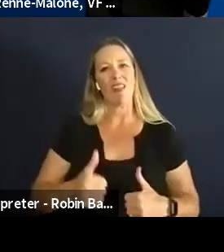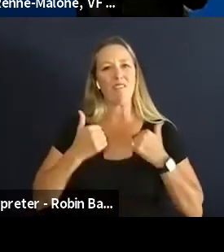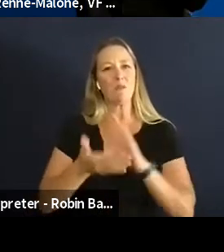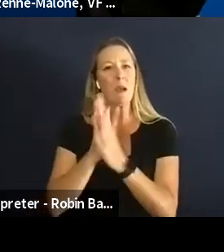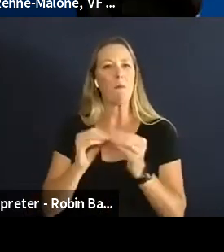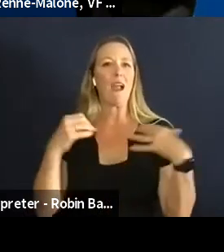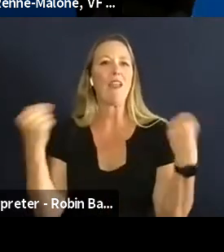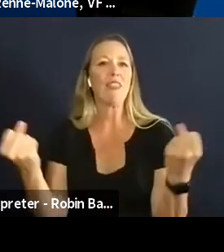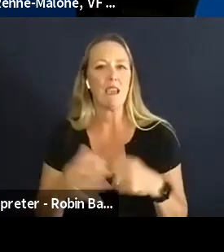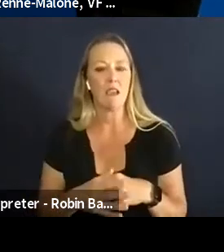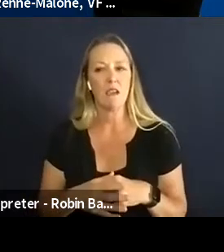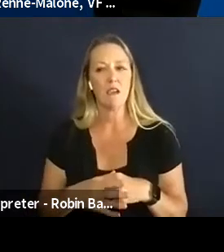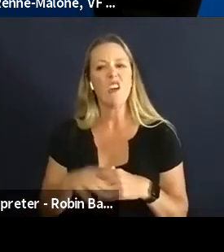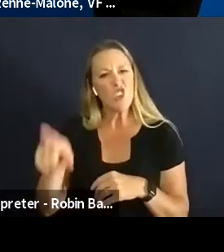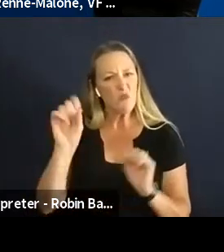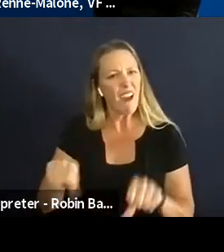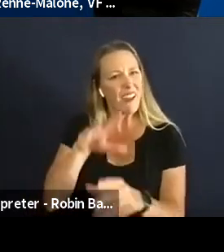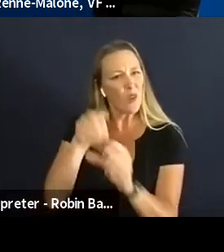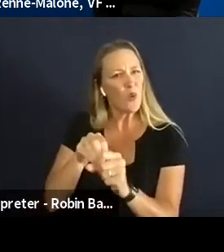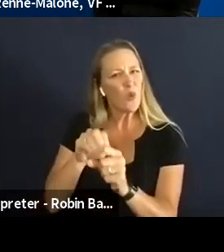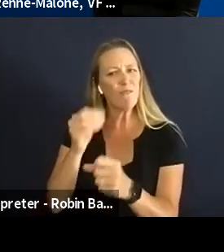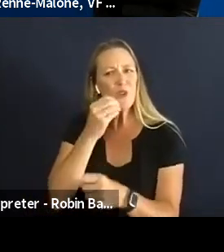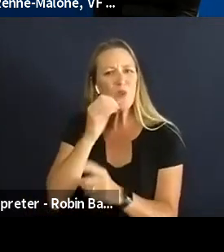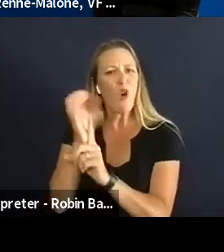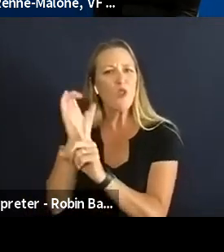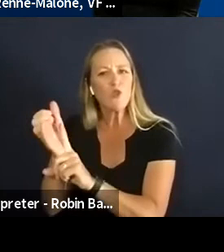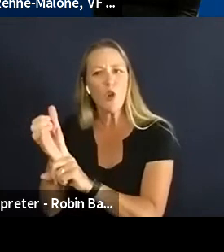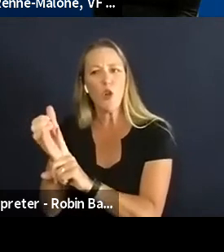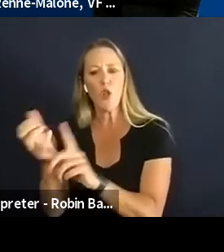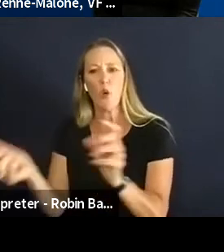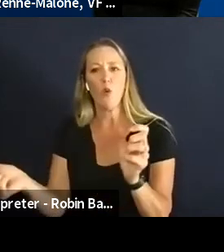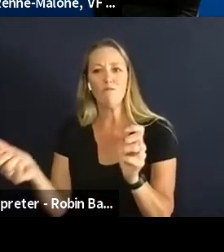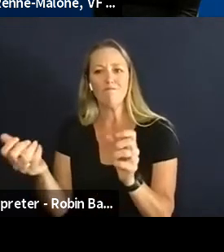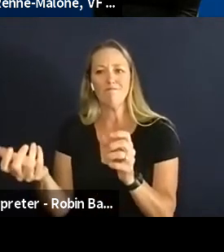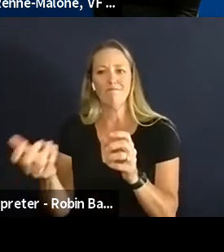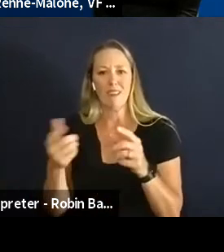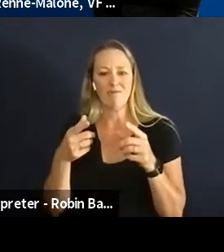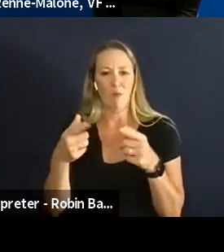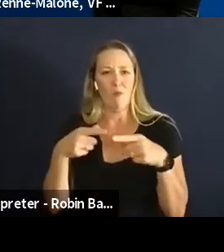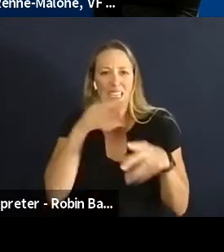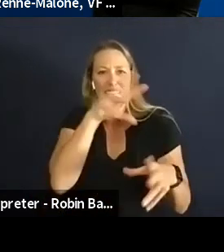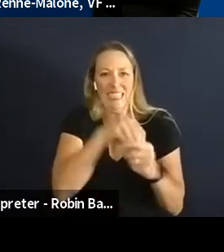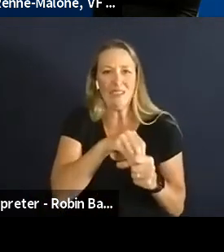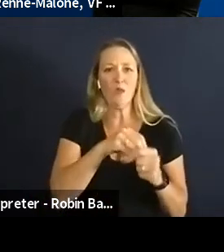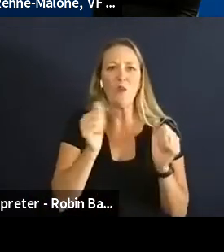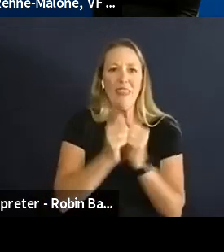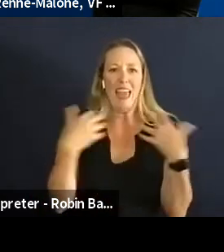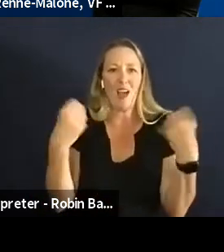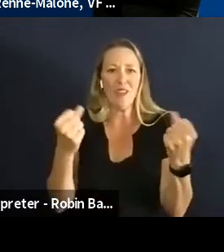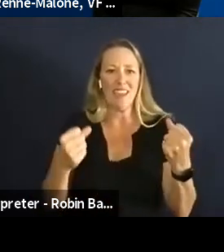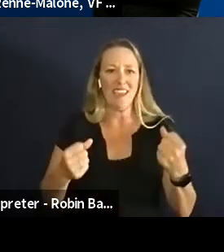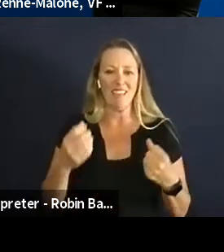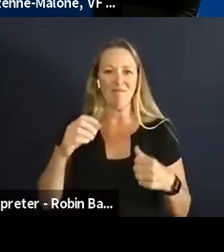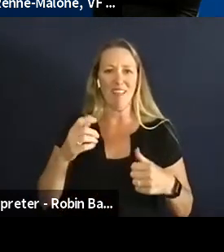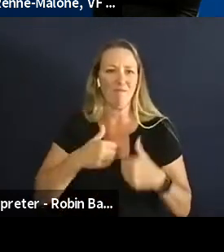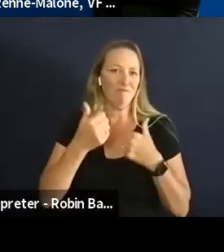food into your lifestyle and not have to go completely paleo or not have to cut out certain food groups that make your culture what it